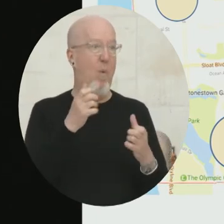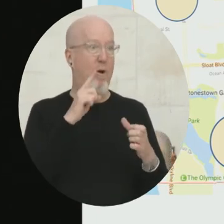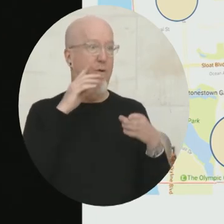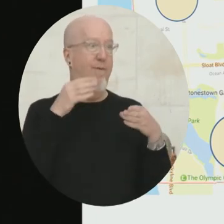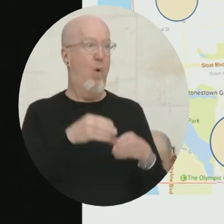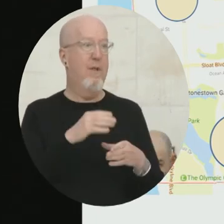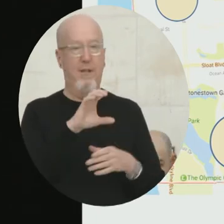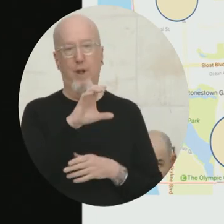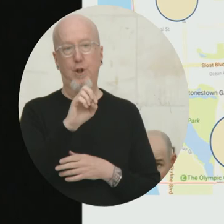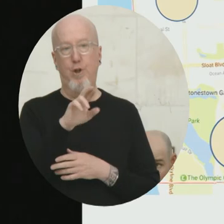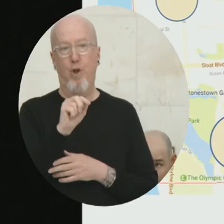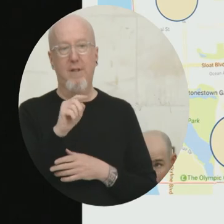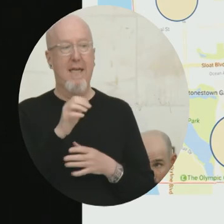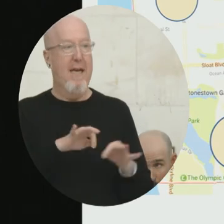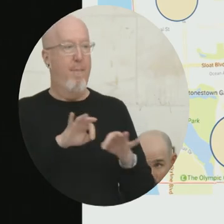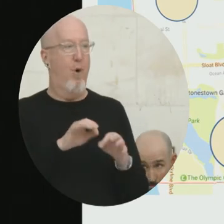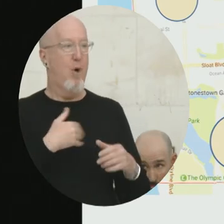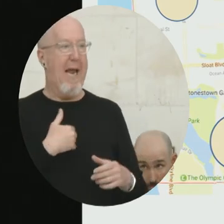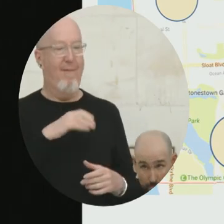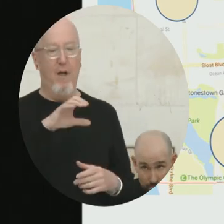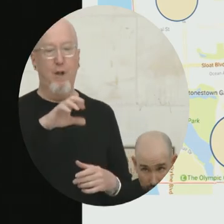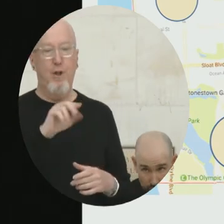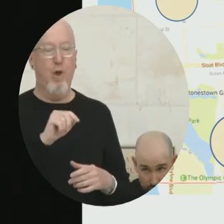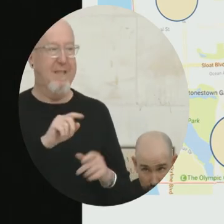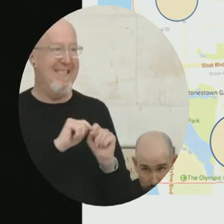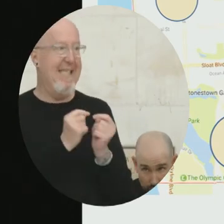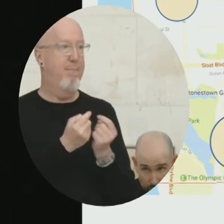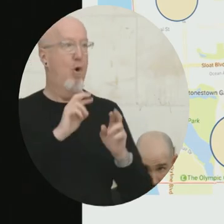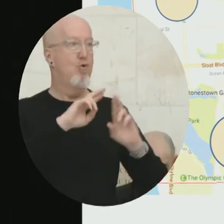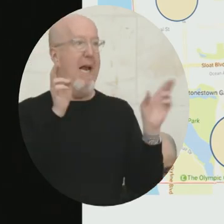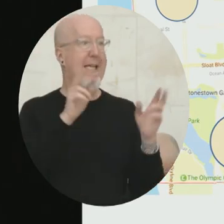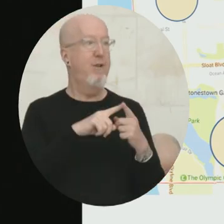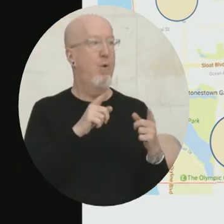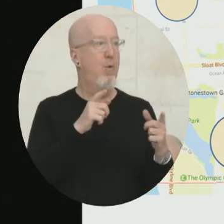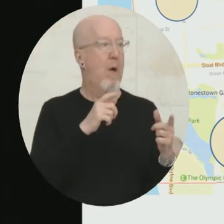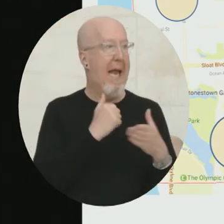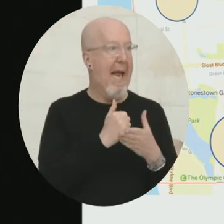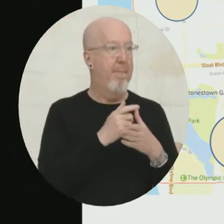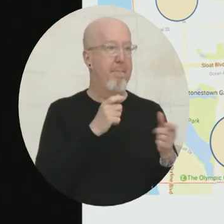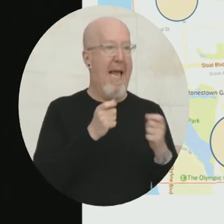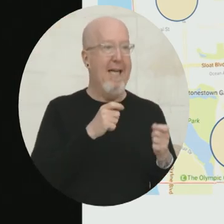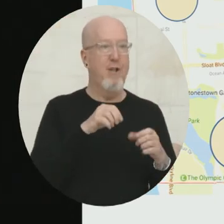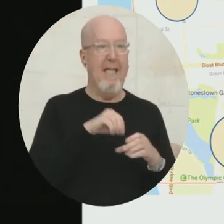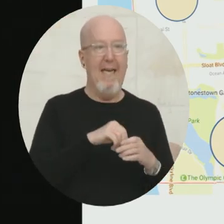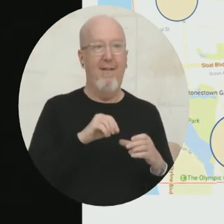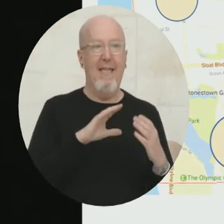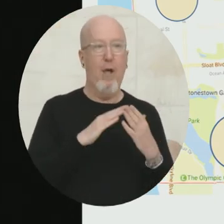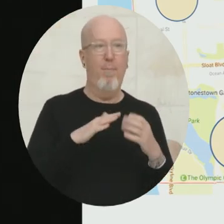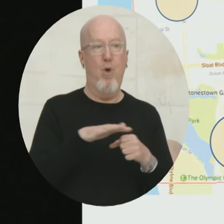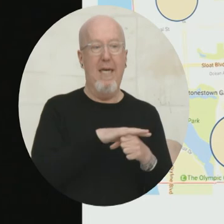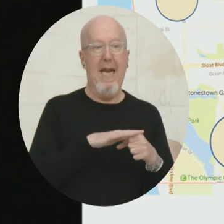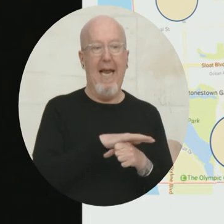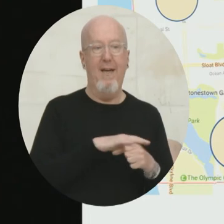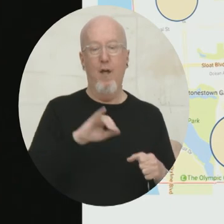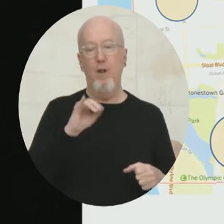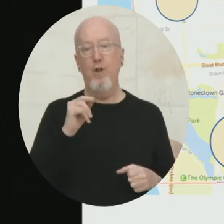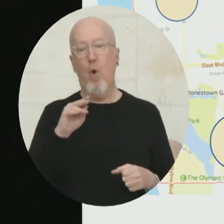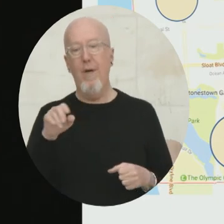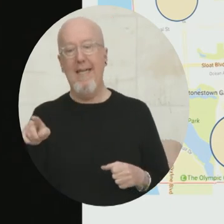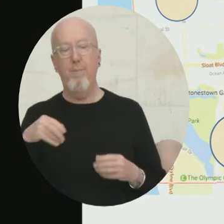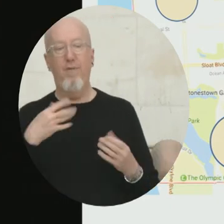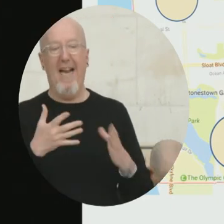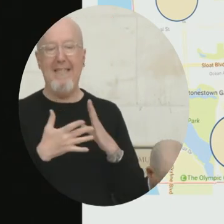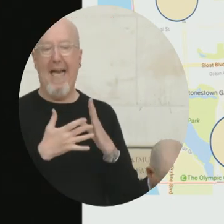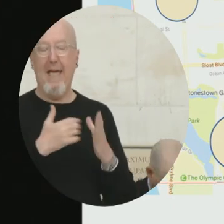and making sure they have a CERT team to help manage the activity in their community. And Joni's providing technical support to them on that process as well.